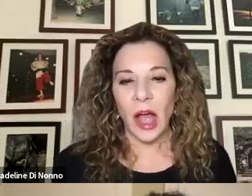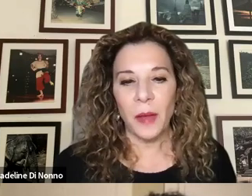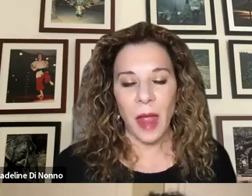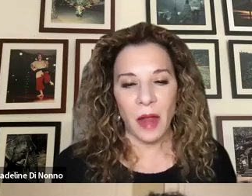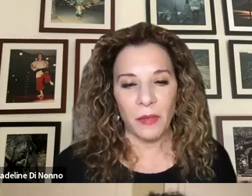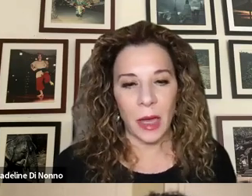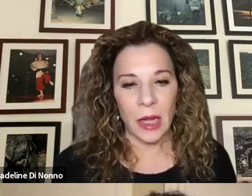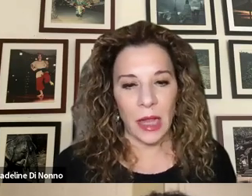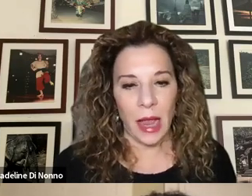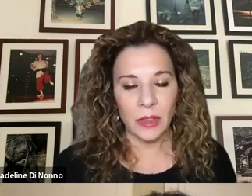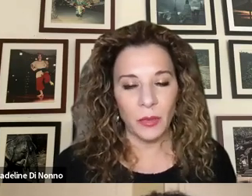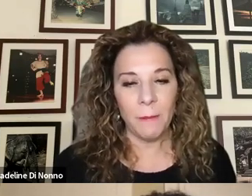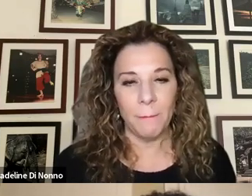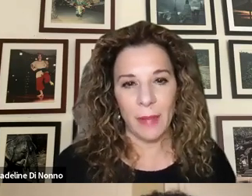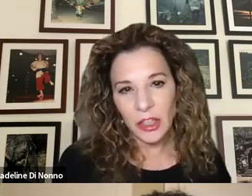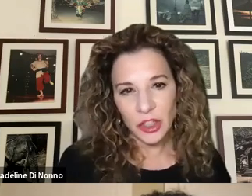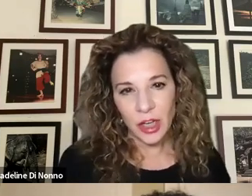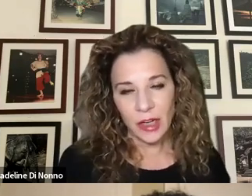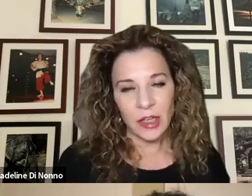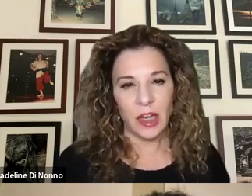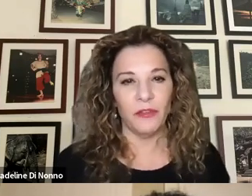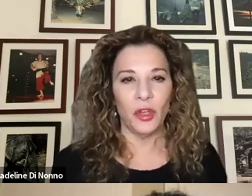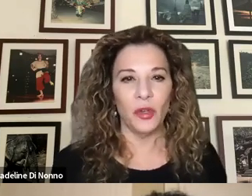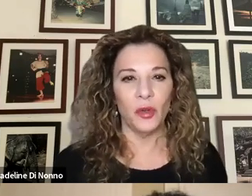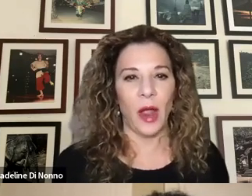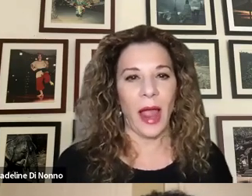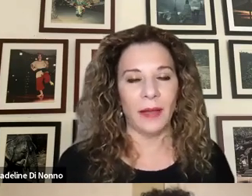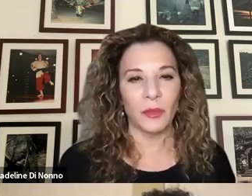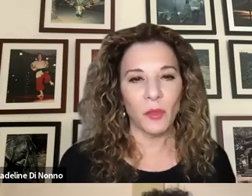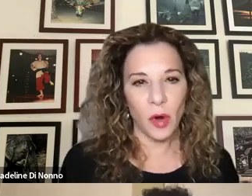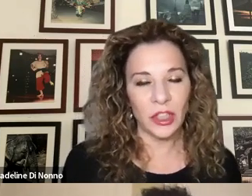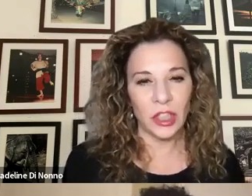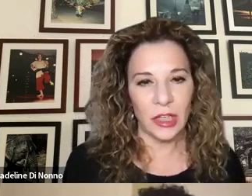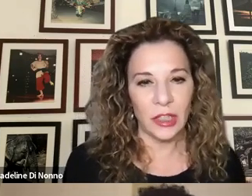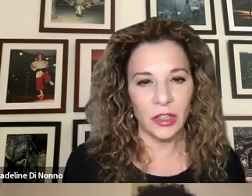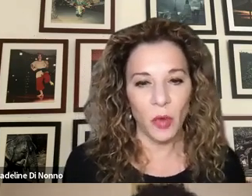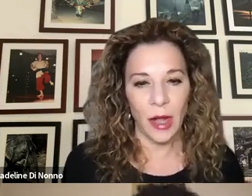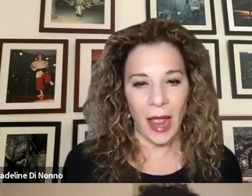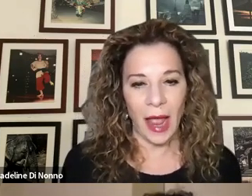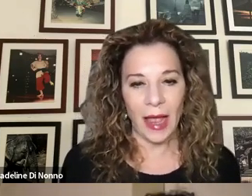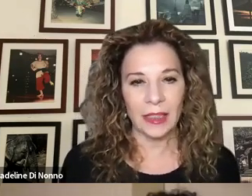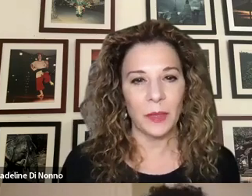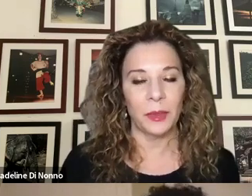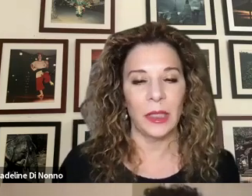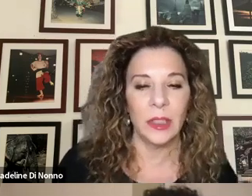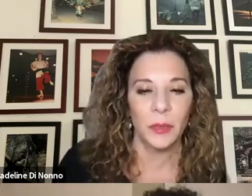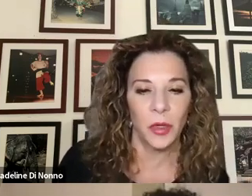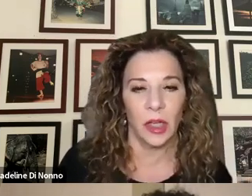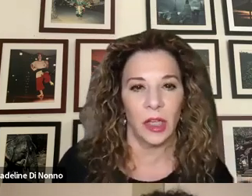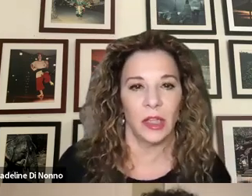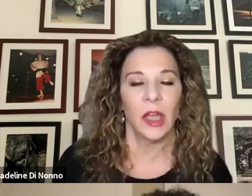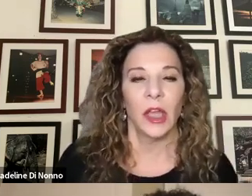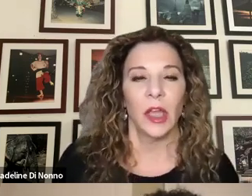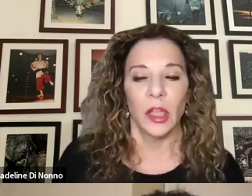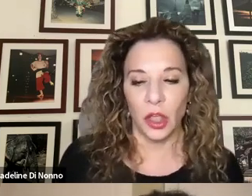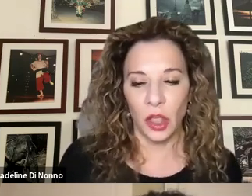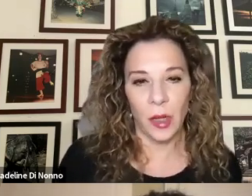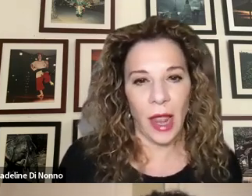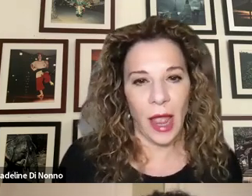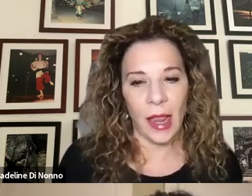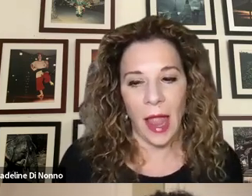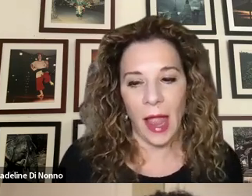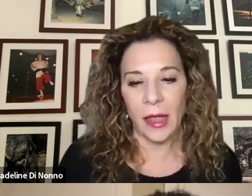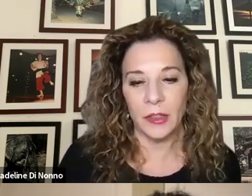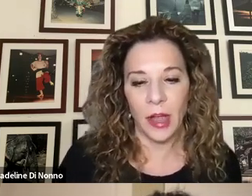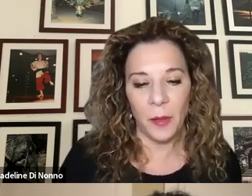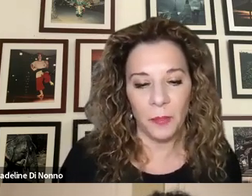So, everybody, as we mentioned, if you have some questions you want to ask, please put in the Q